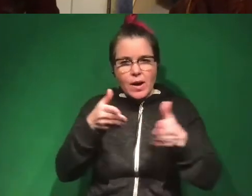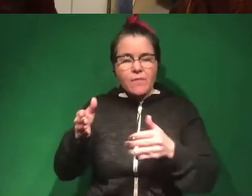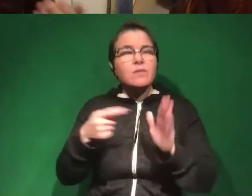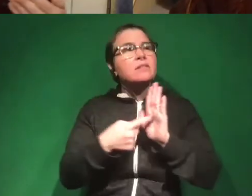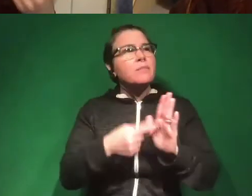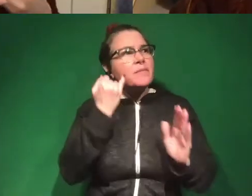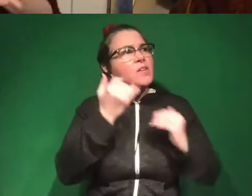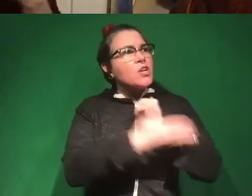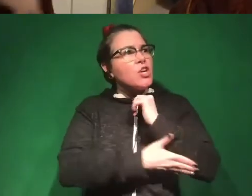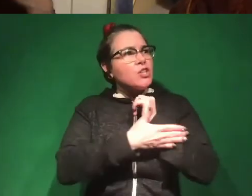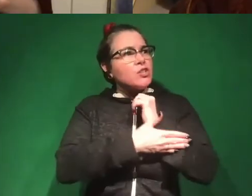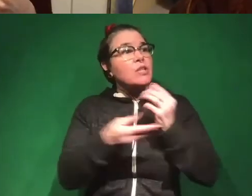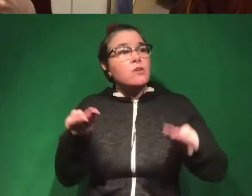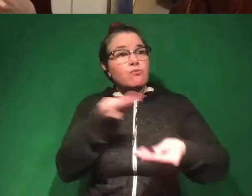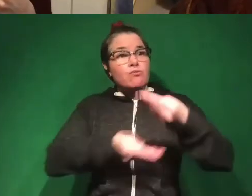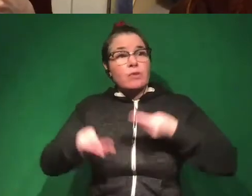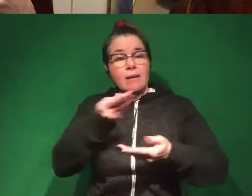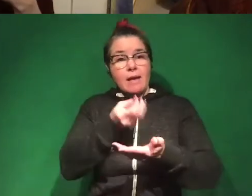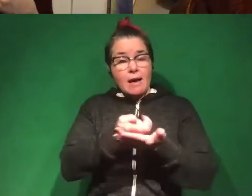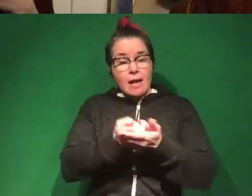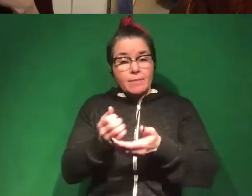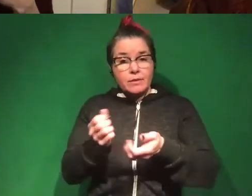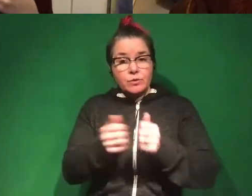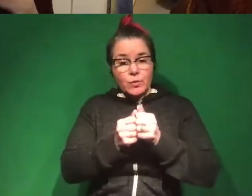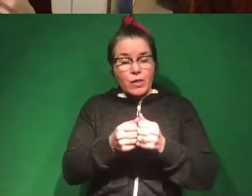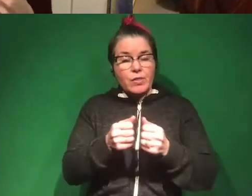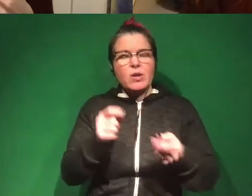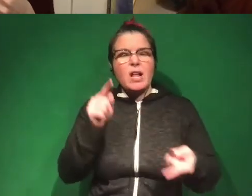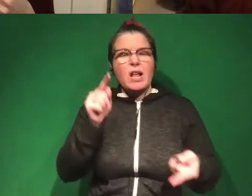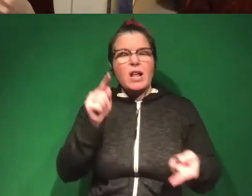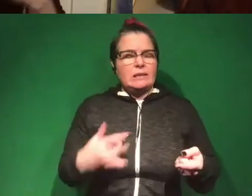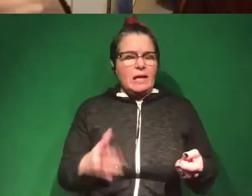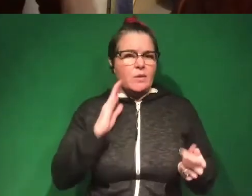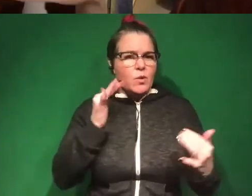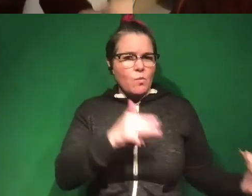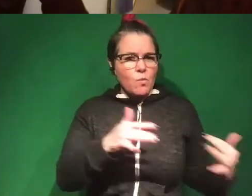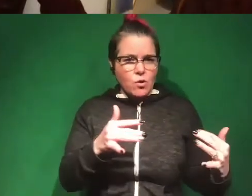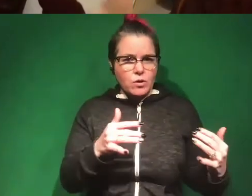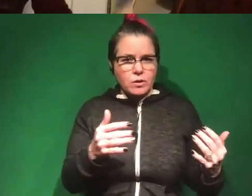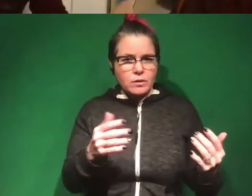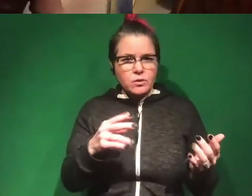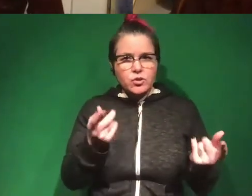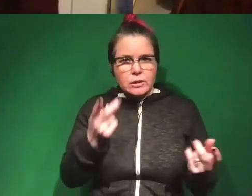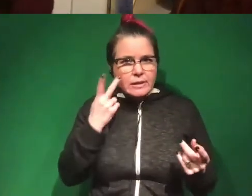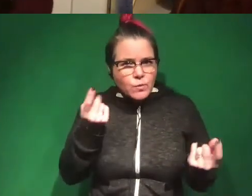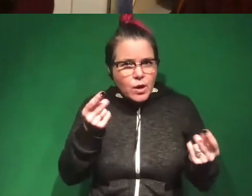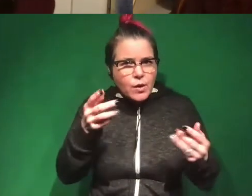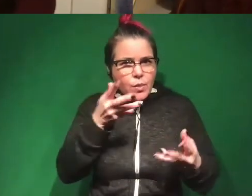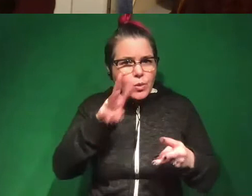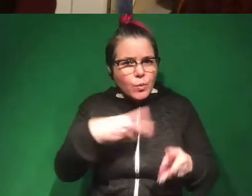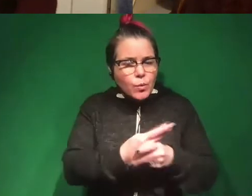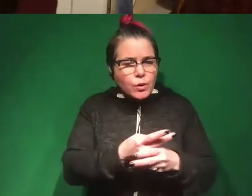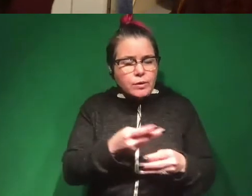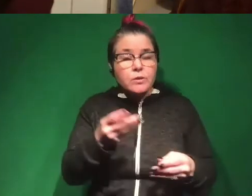countries that trade economically together are less likely to go to war, what should we see in the world? We should see that countries that trade